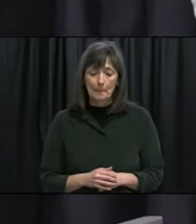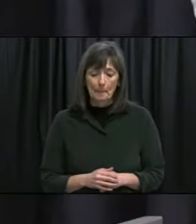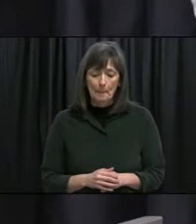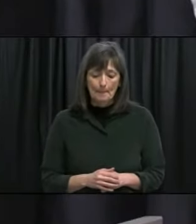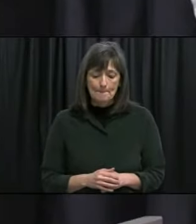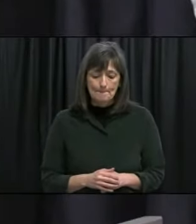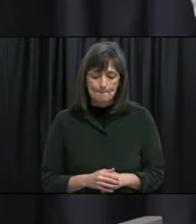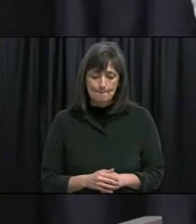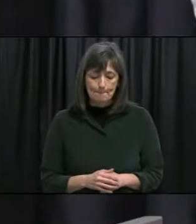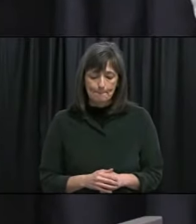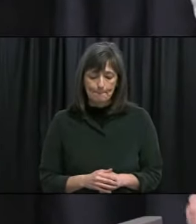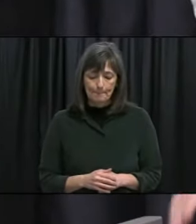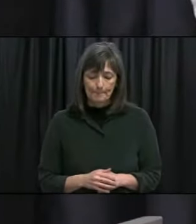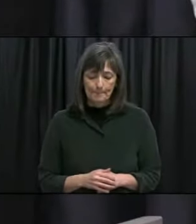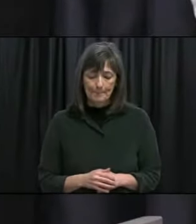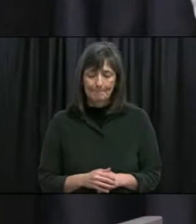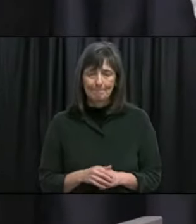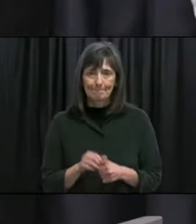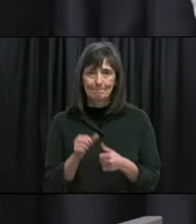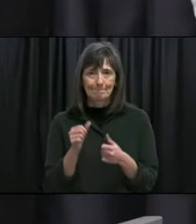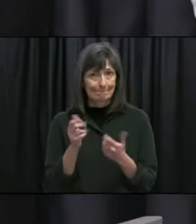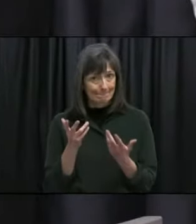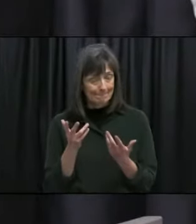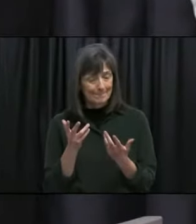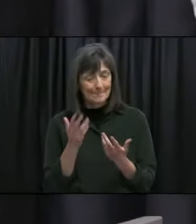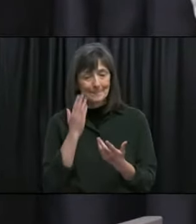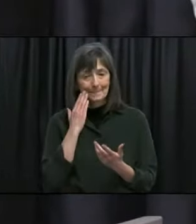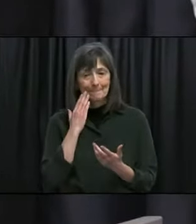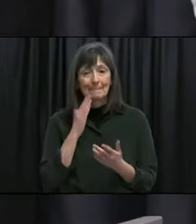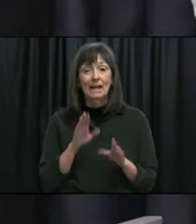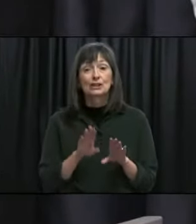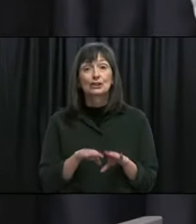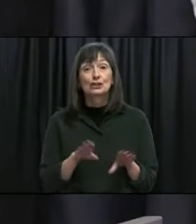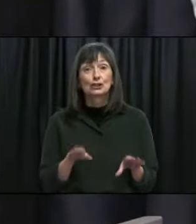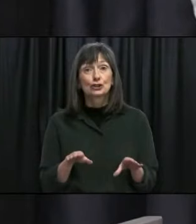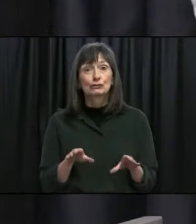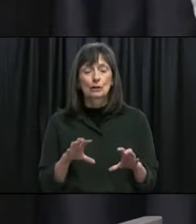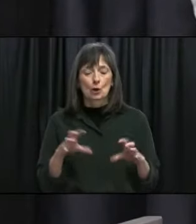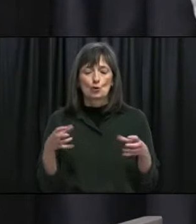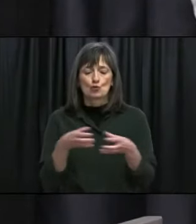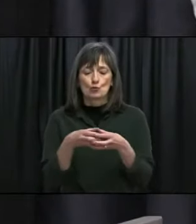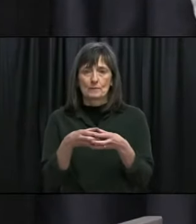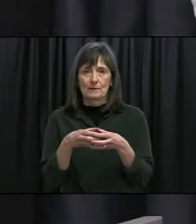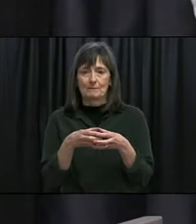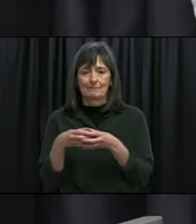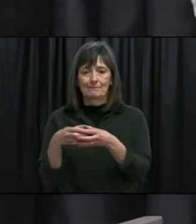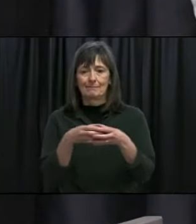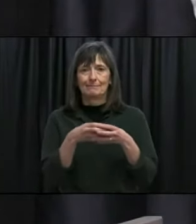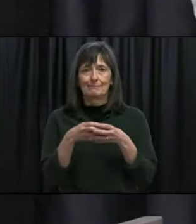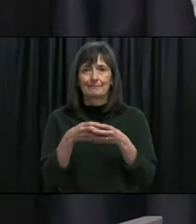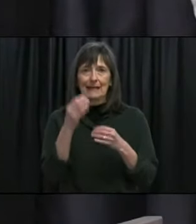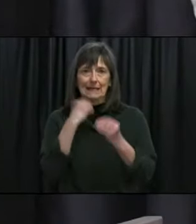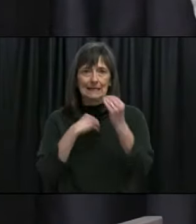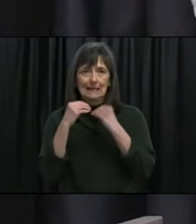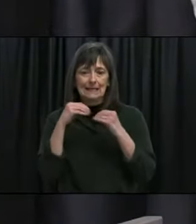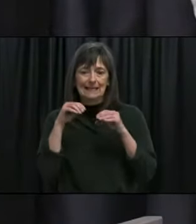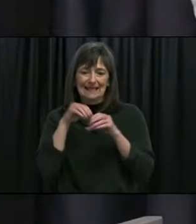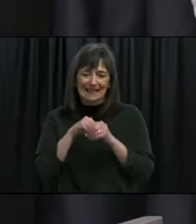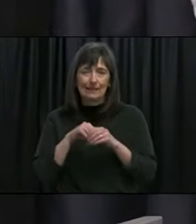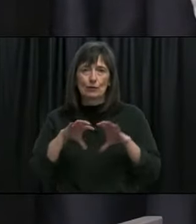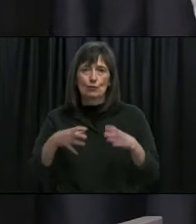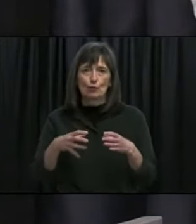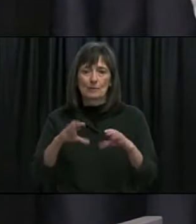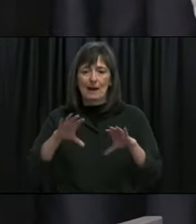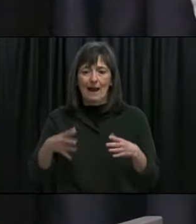so the first thing we got to remember is that kids are cohorted and that they're going to be eating lunch within their cohort which are the same